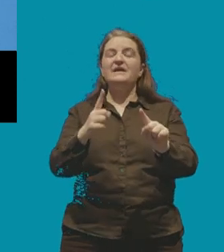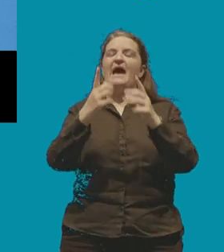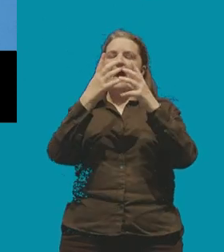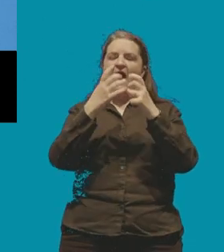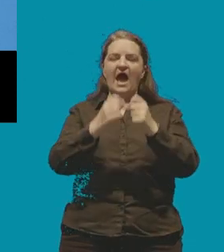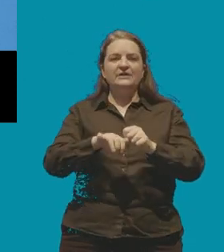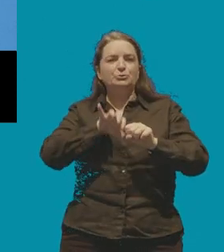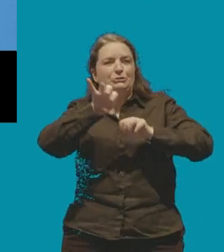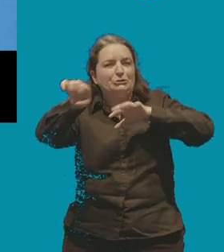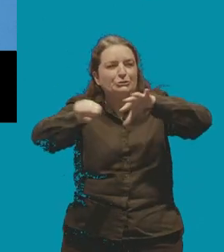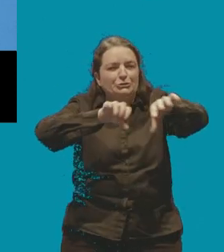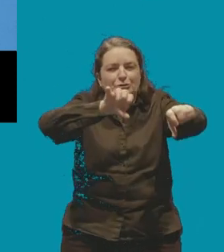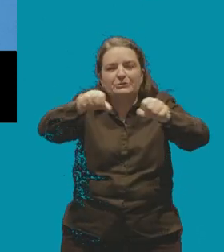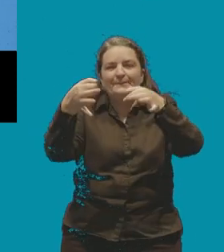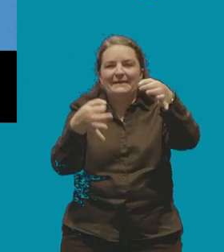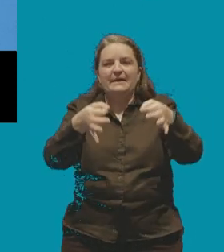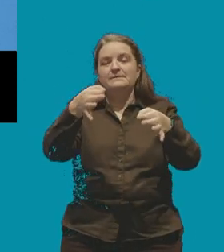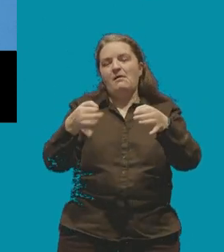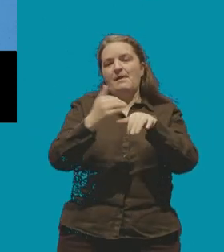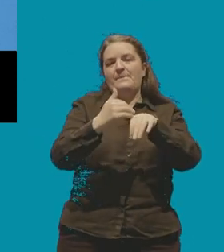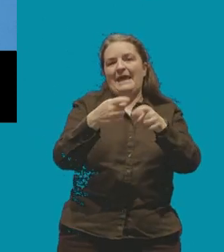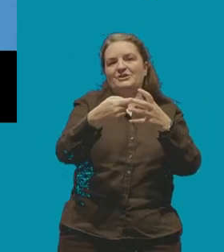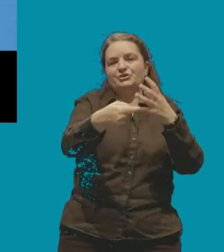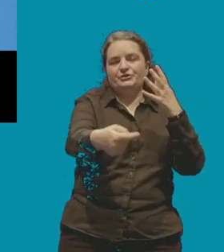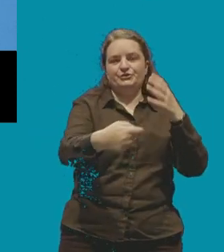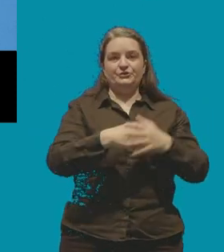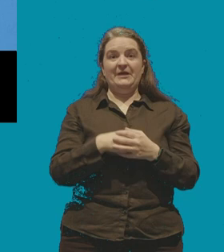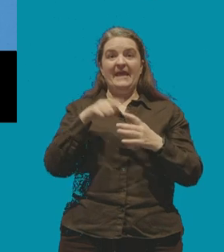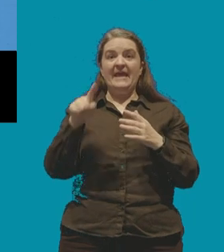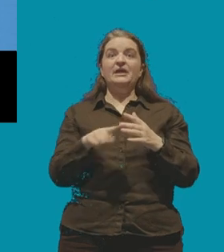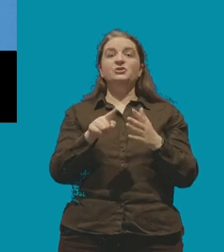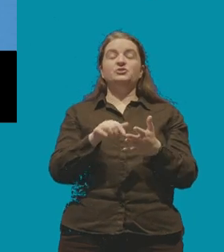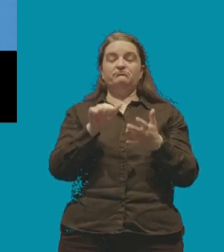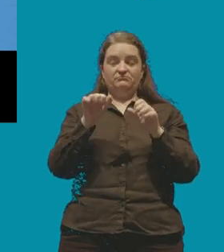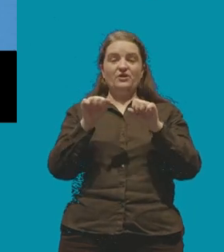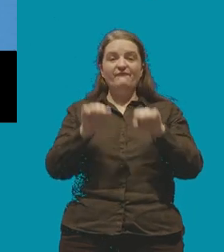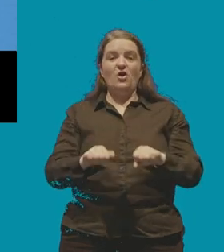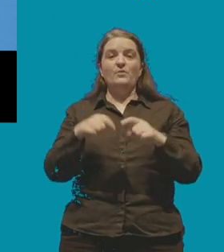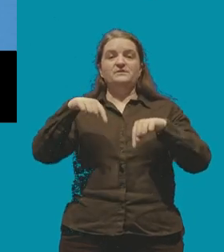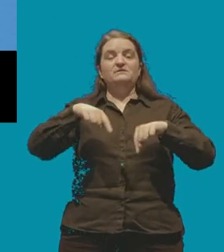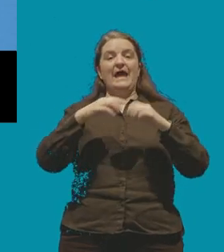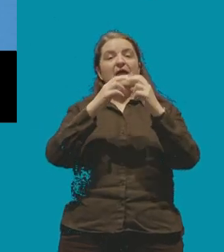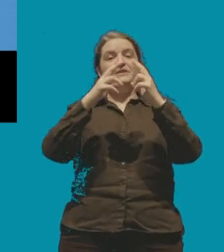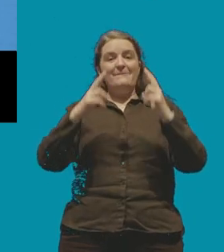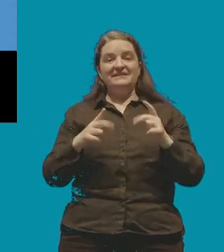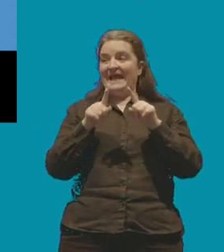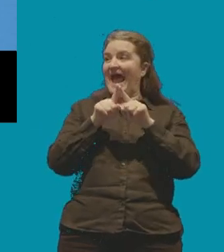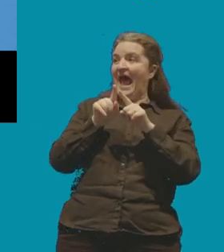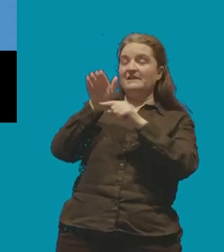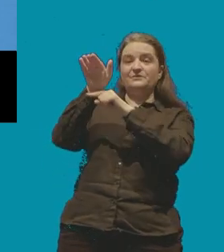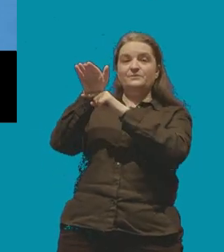legal and political implications it confirms that there is a raft of domestic and international legislation